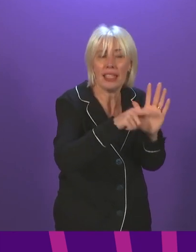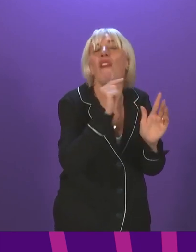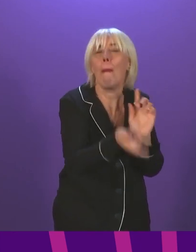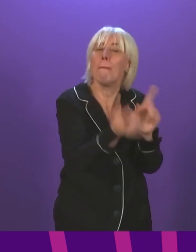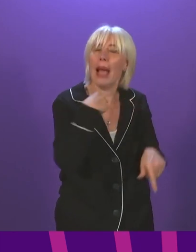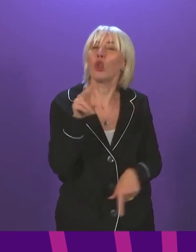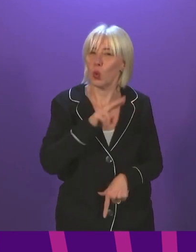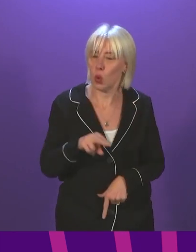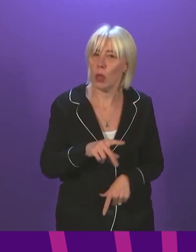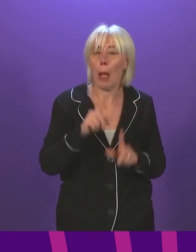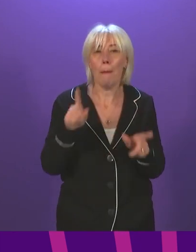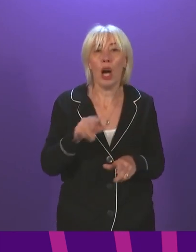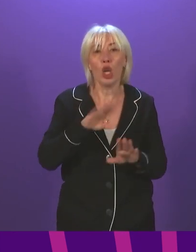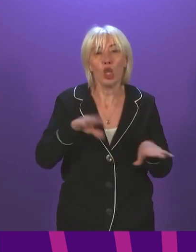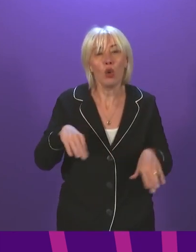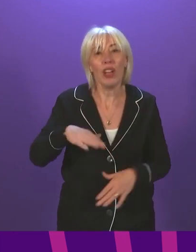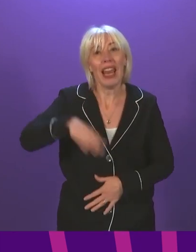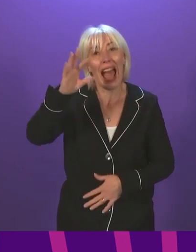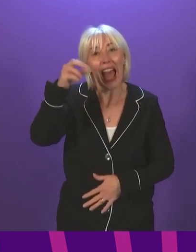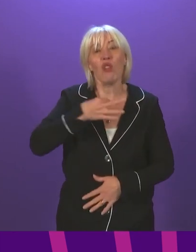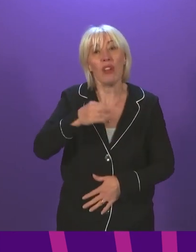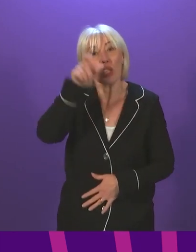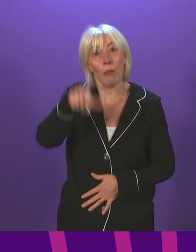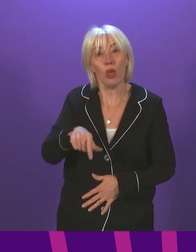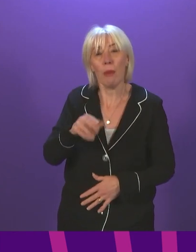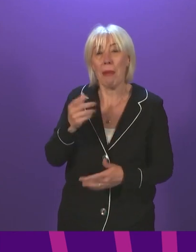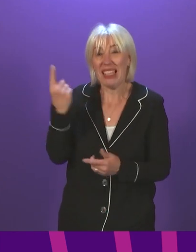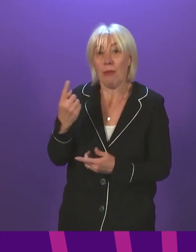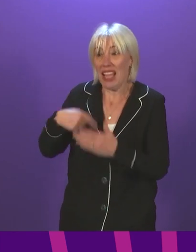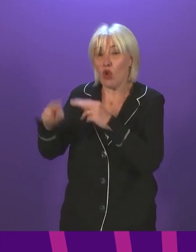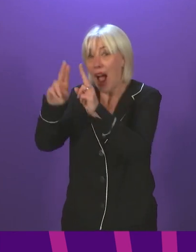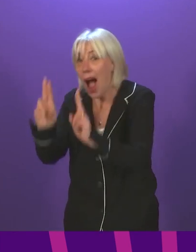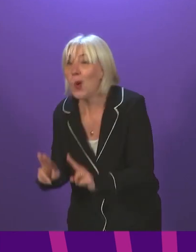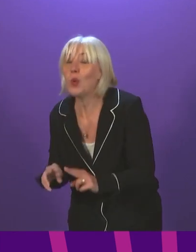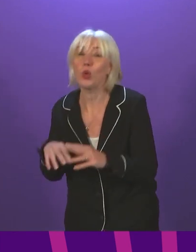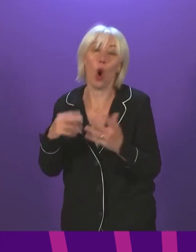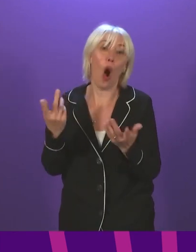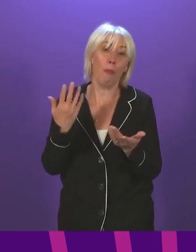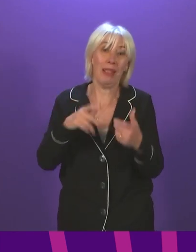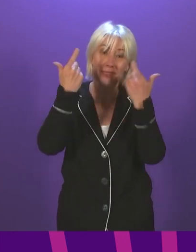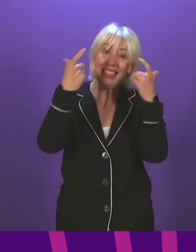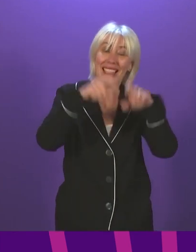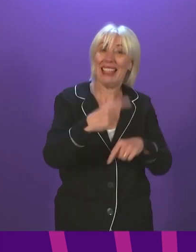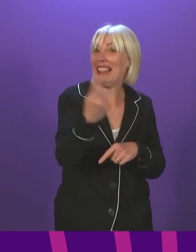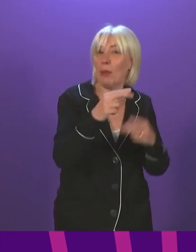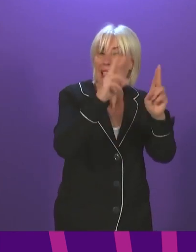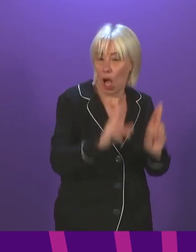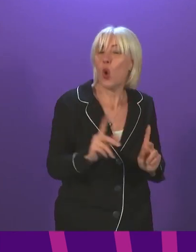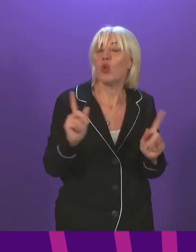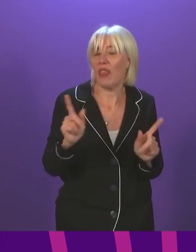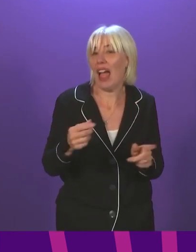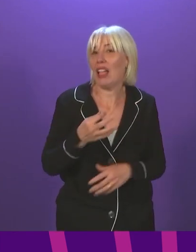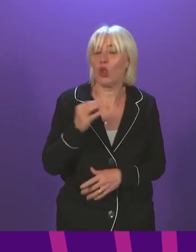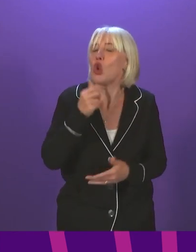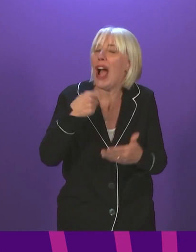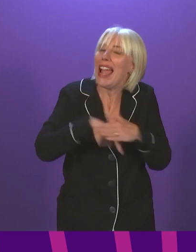children and young people, a high-risk contact is most likely to be a household member or someone they have stayed overnight with. However, we will